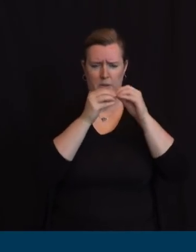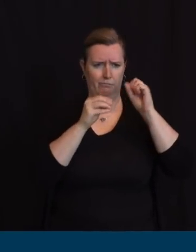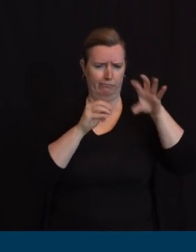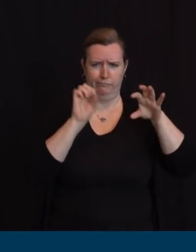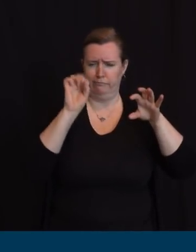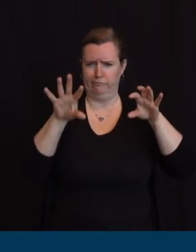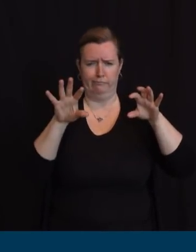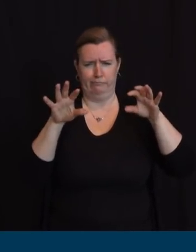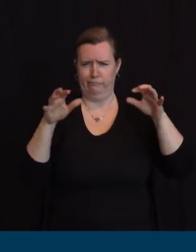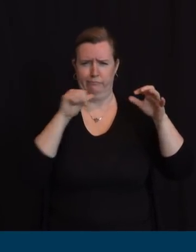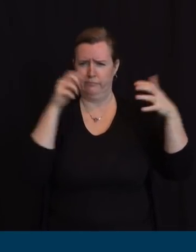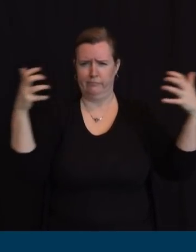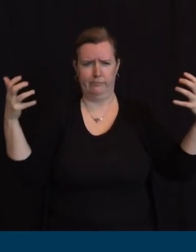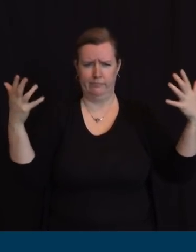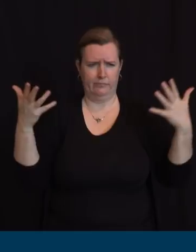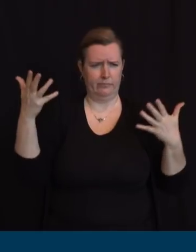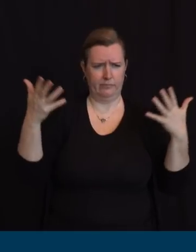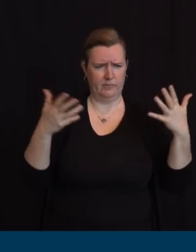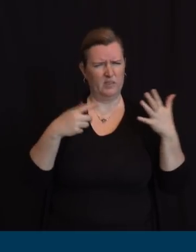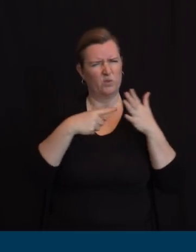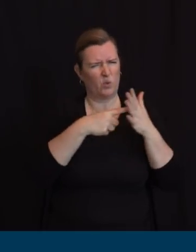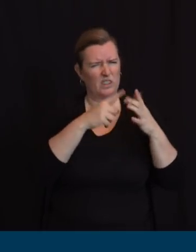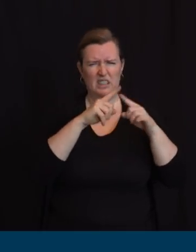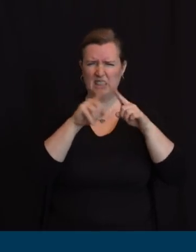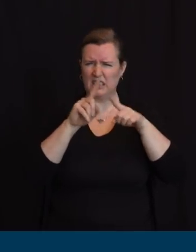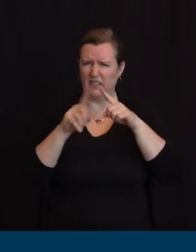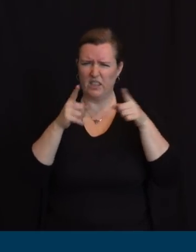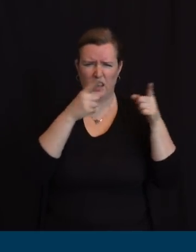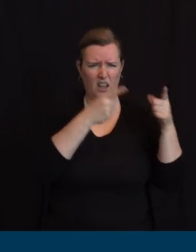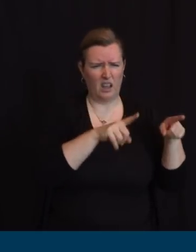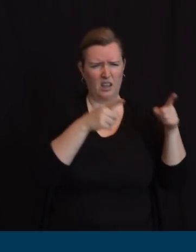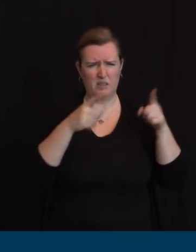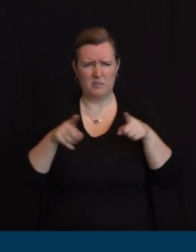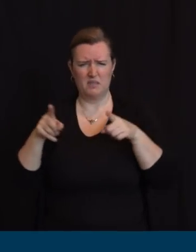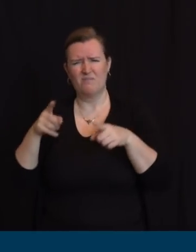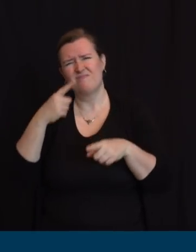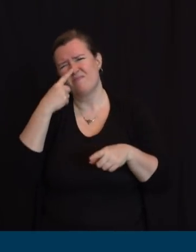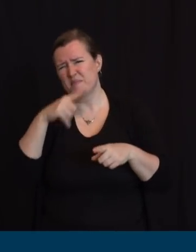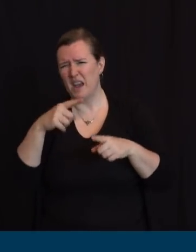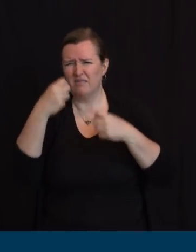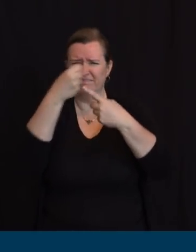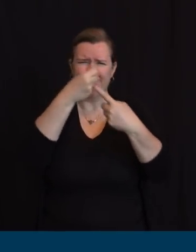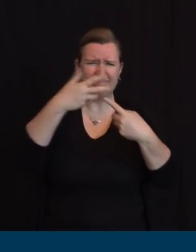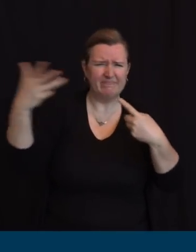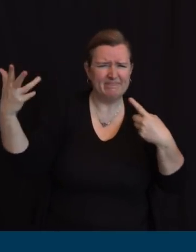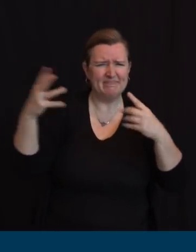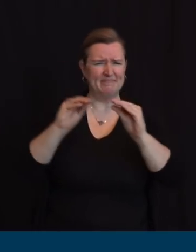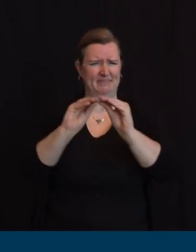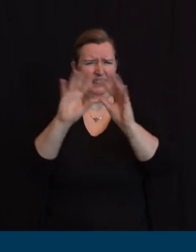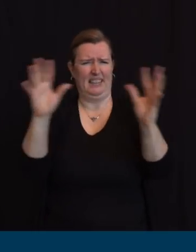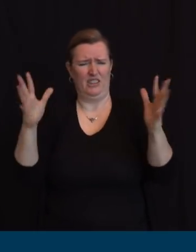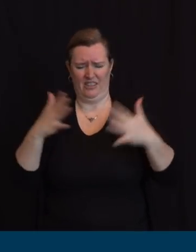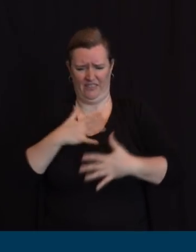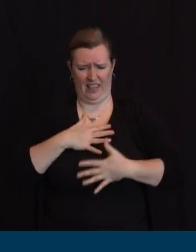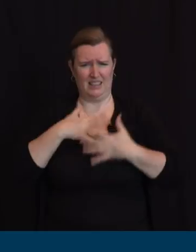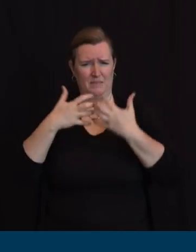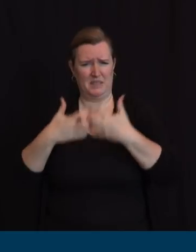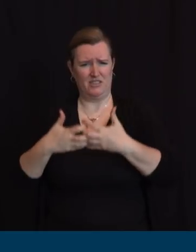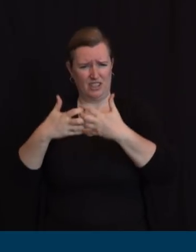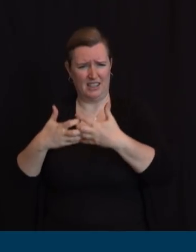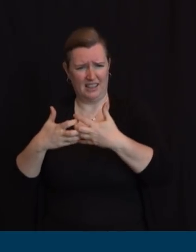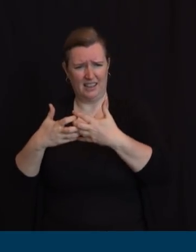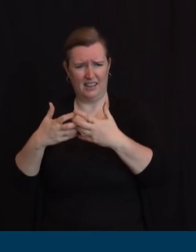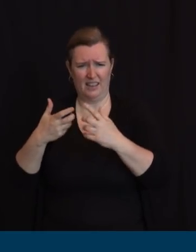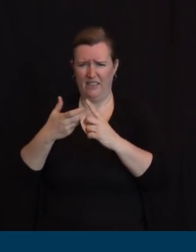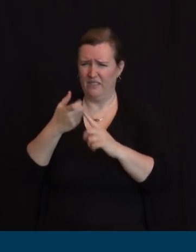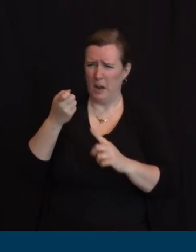maybe if we can just flush out exactly how many ventilators we've gotten from who, remind us. I know California gave us some